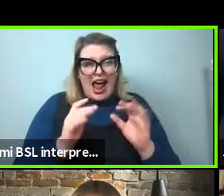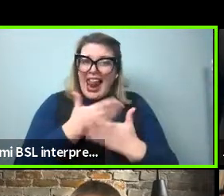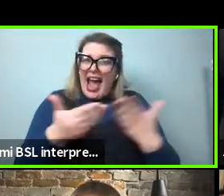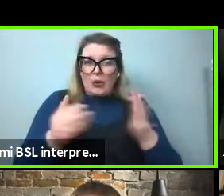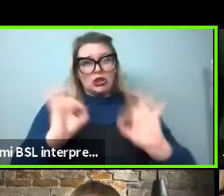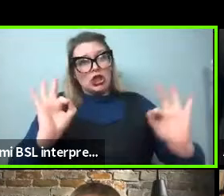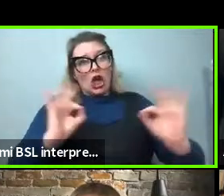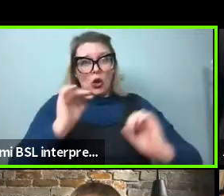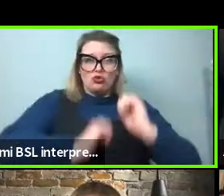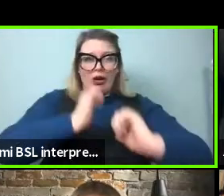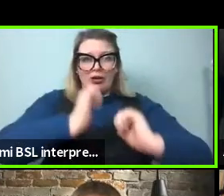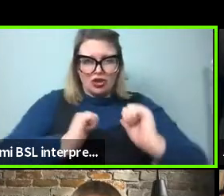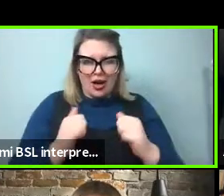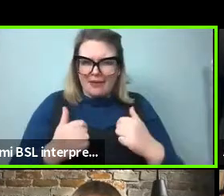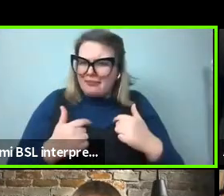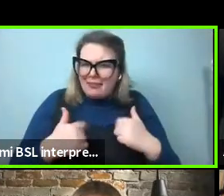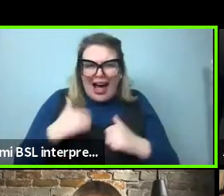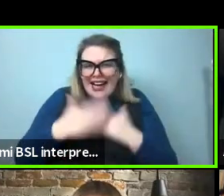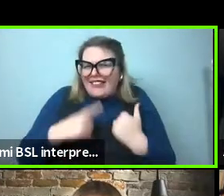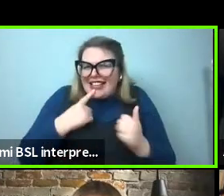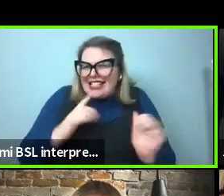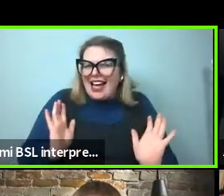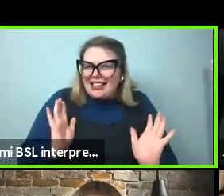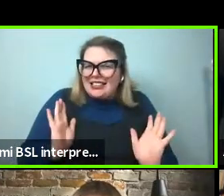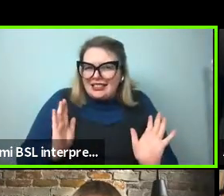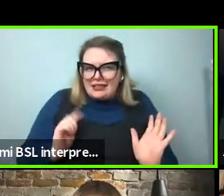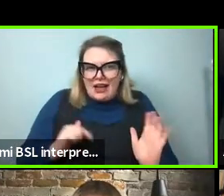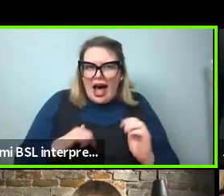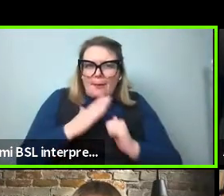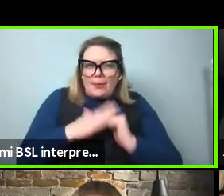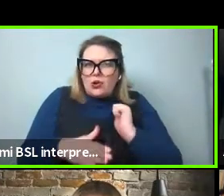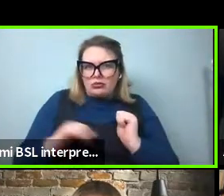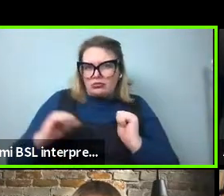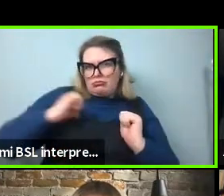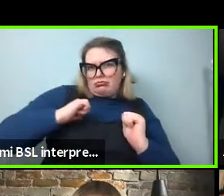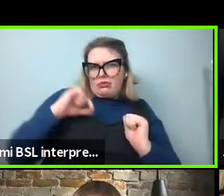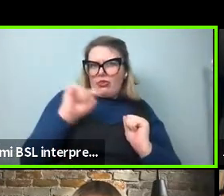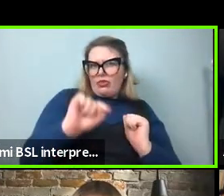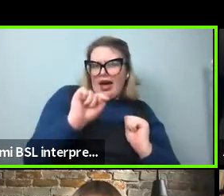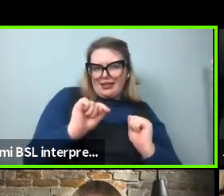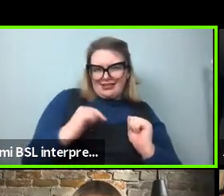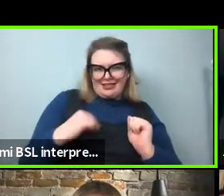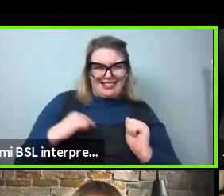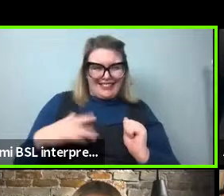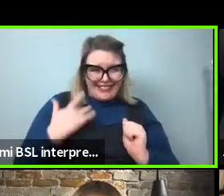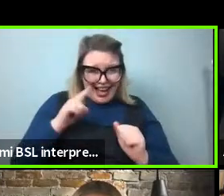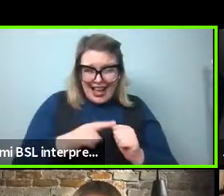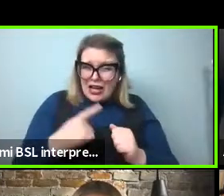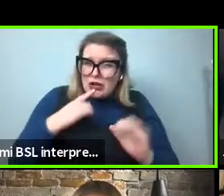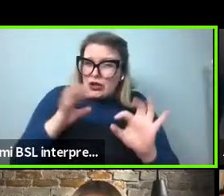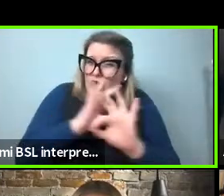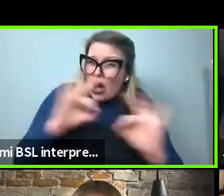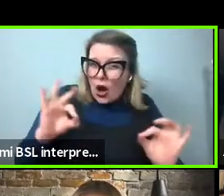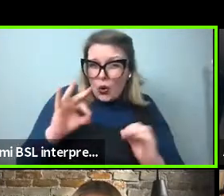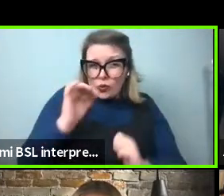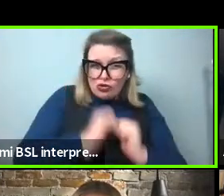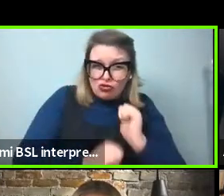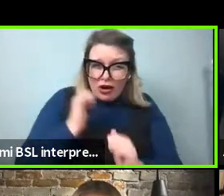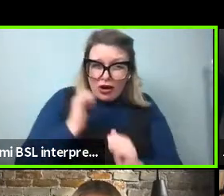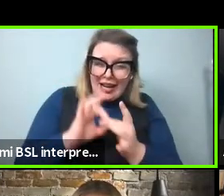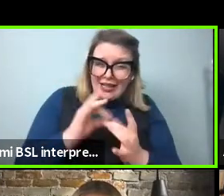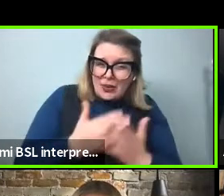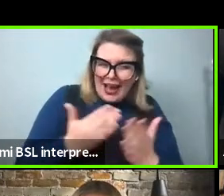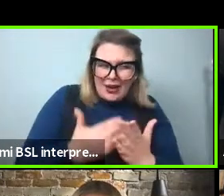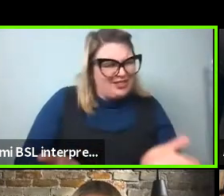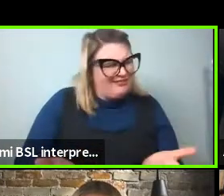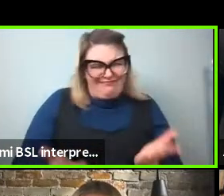I've never said that. And I don't ever intend that, you know, that seems, that seems like a little crazy thing to say. There's a lot of structure to language.